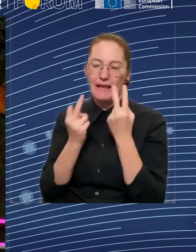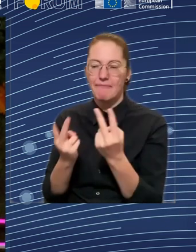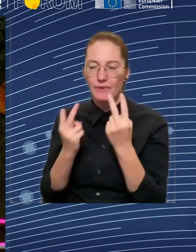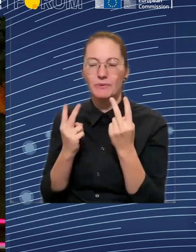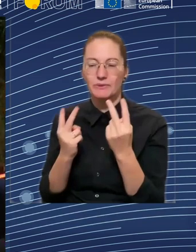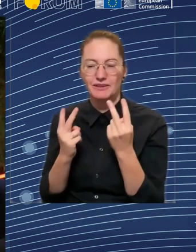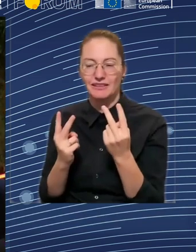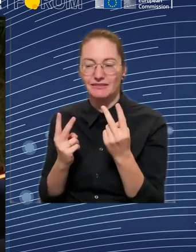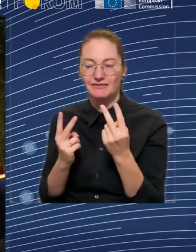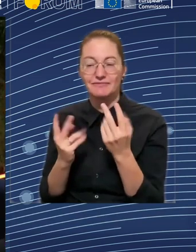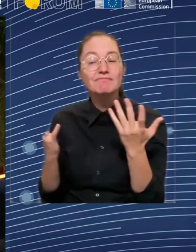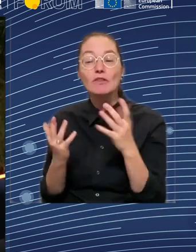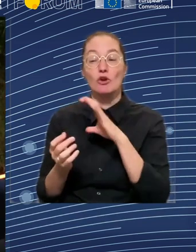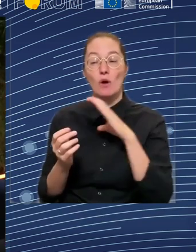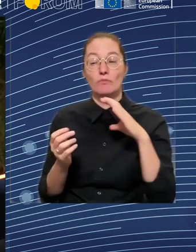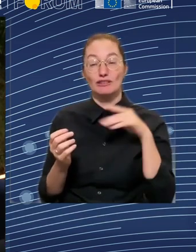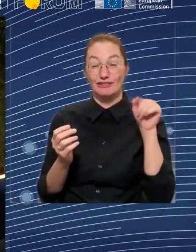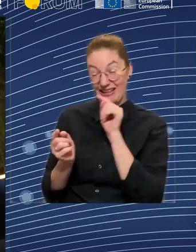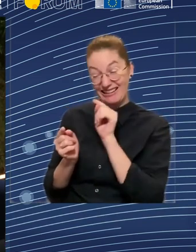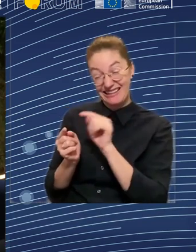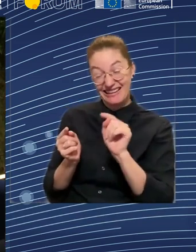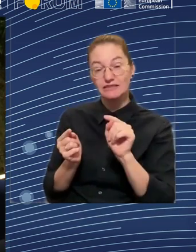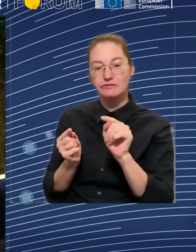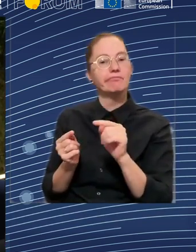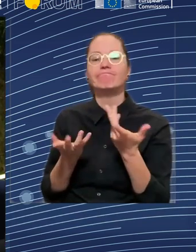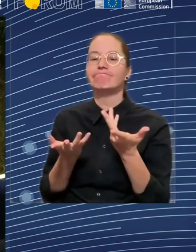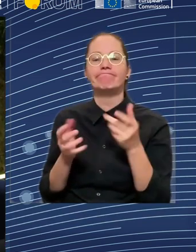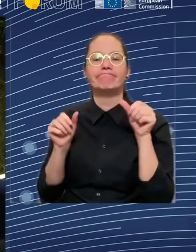why... I will come to it soon. I'm building up the story here.